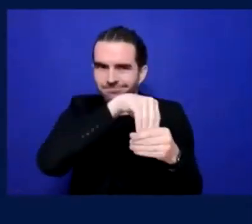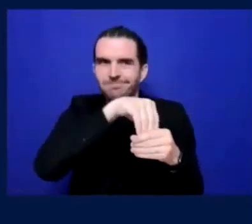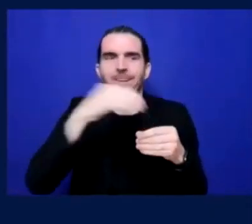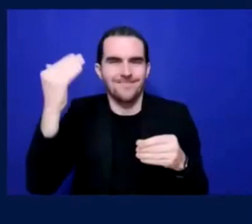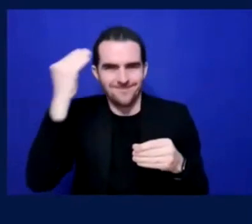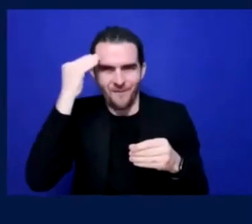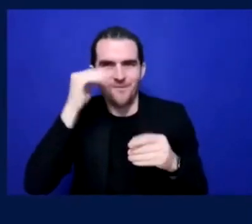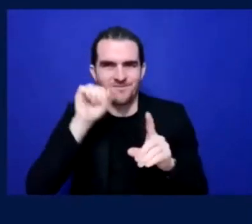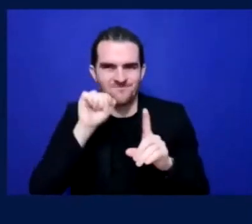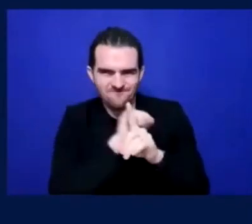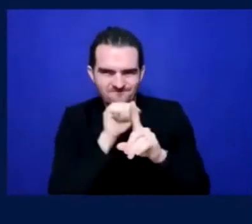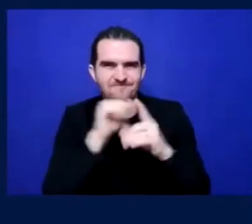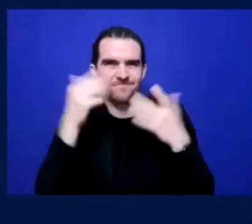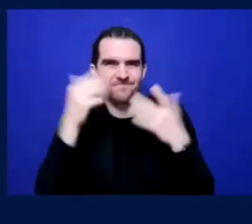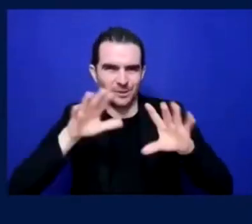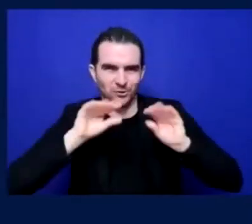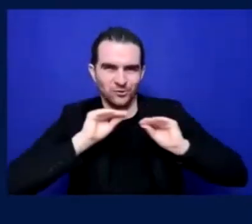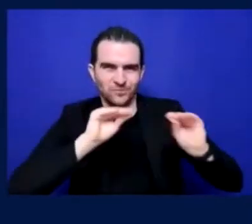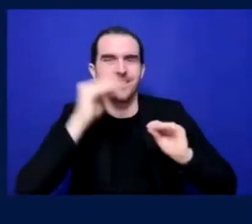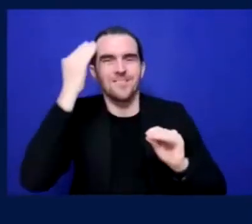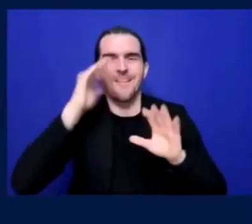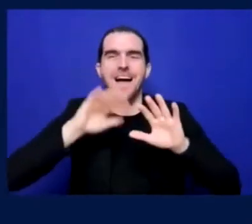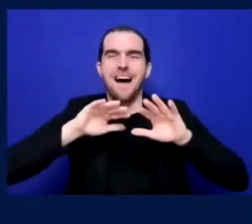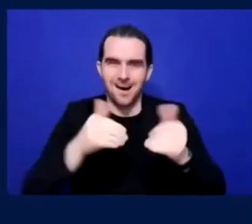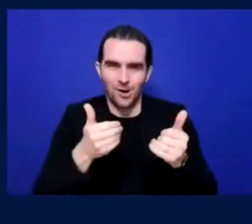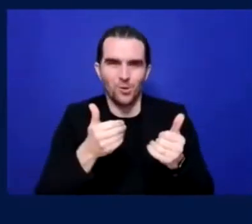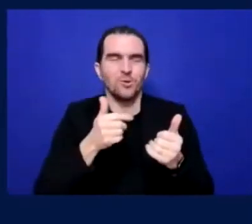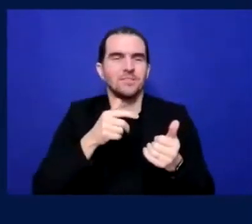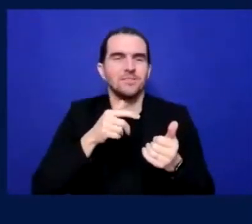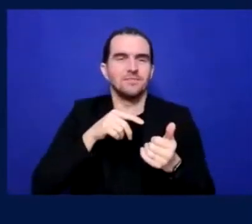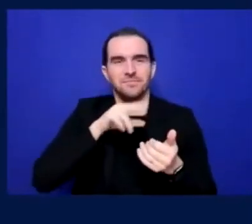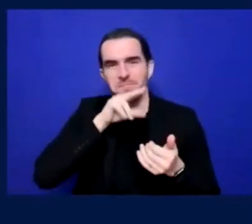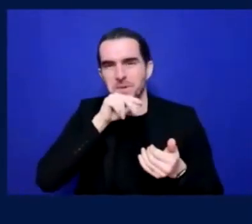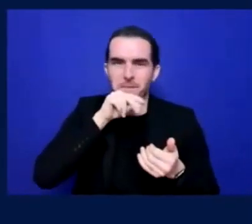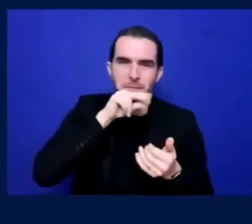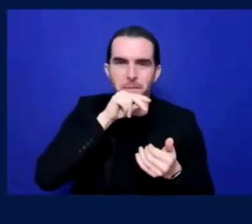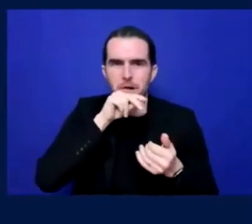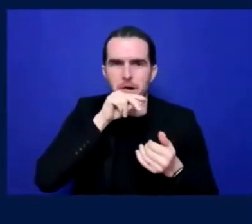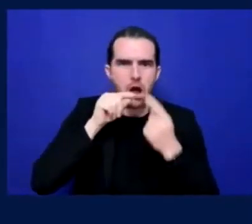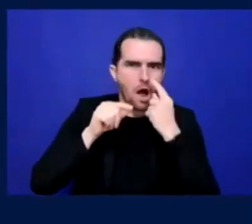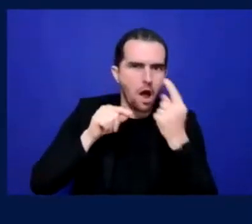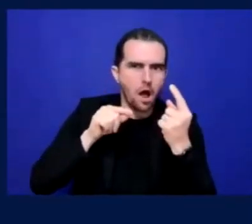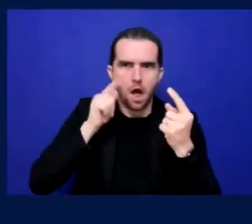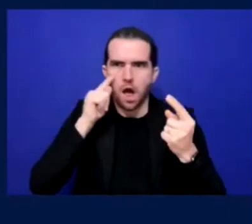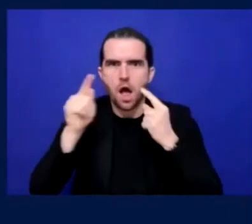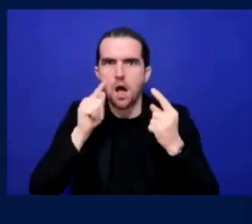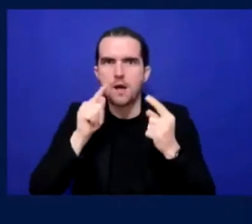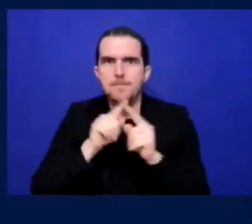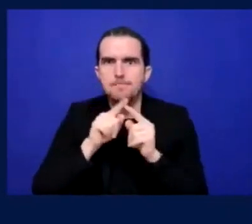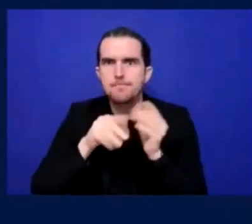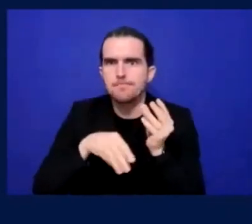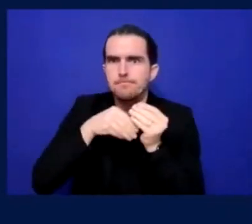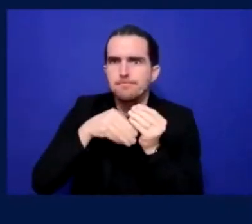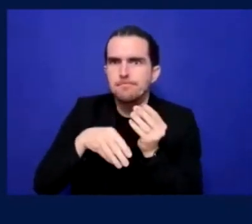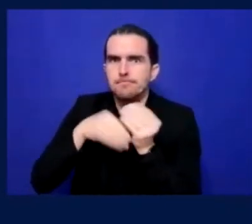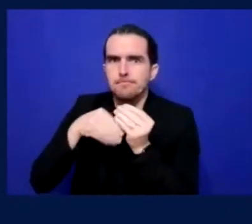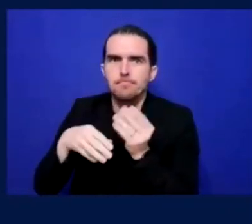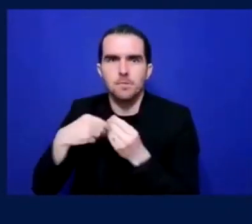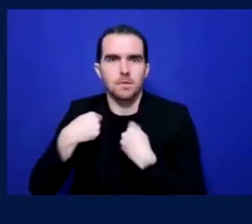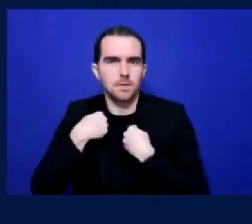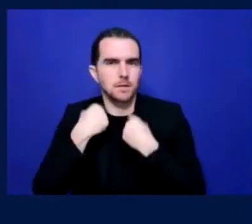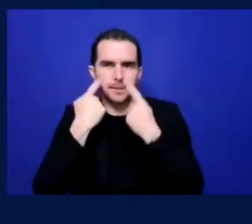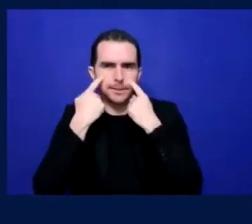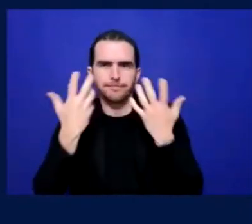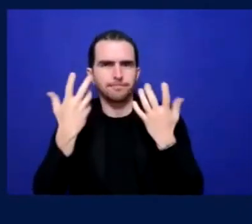the accessible entrance and one of the commentators is actually there to sort of give me a guide to where my seat is and sort of sort me out with the headset and